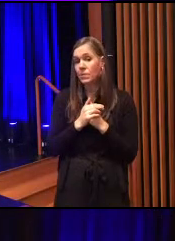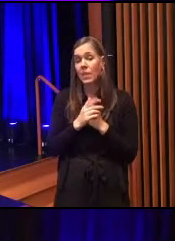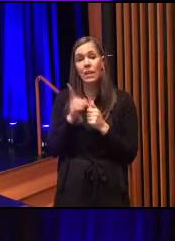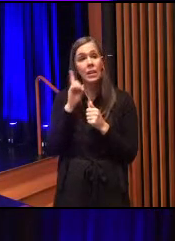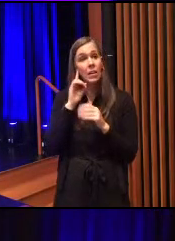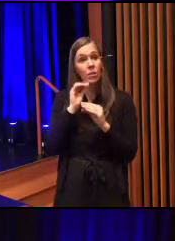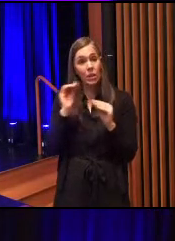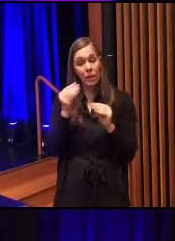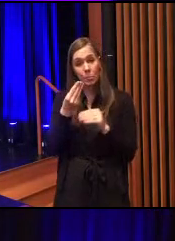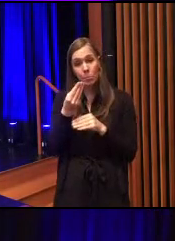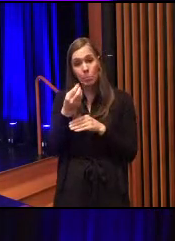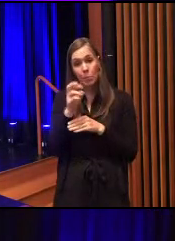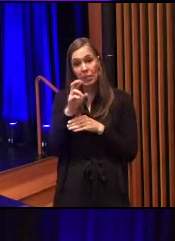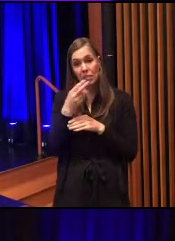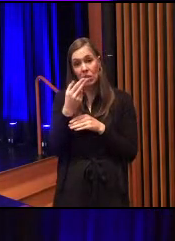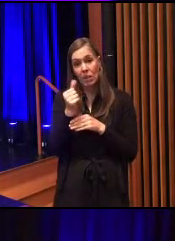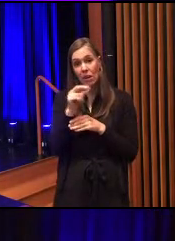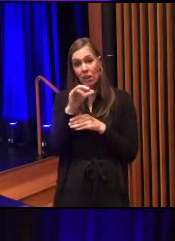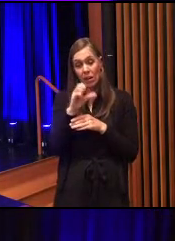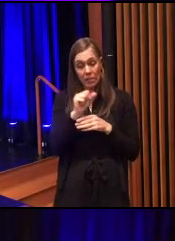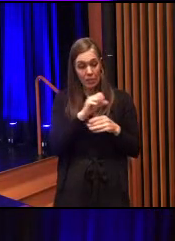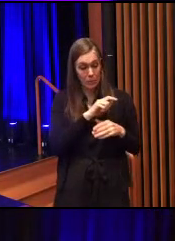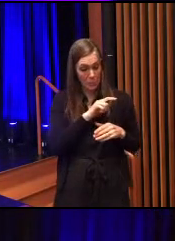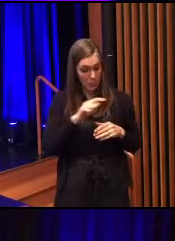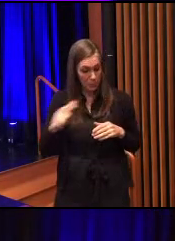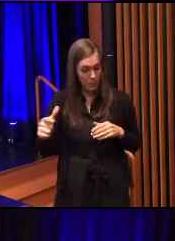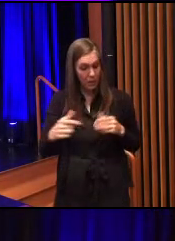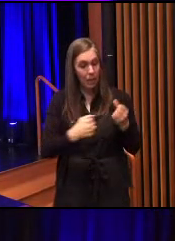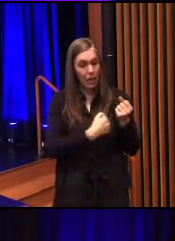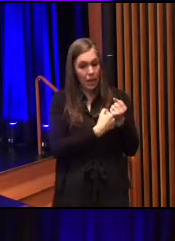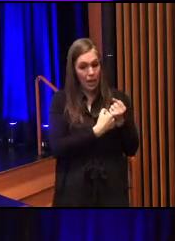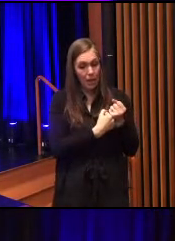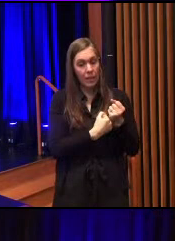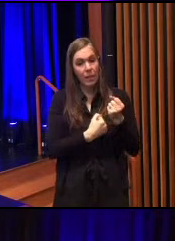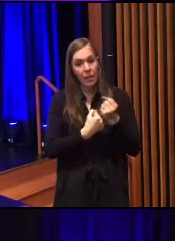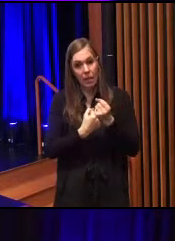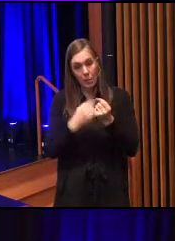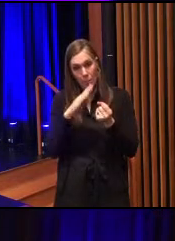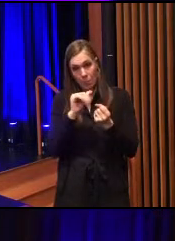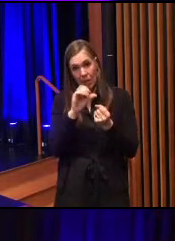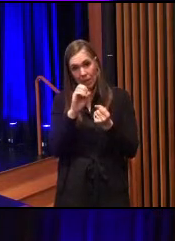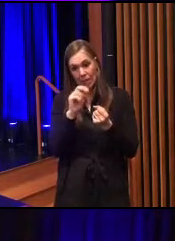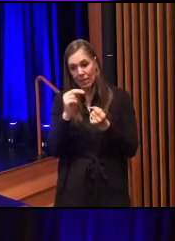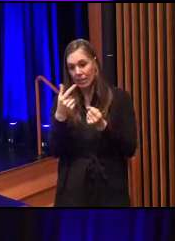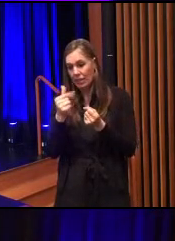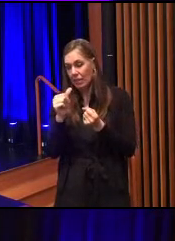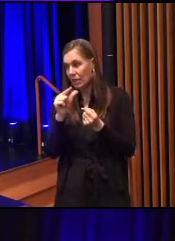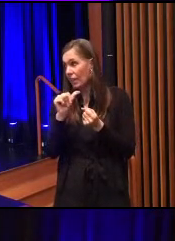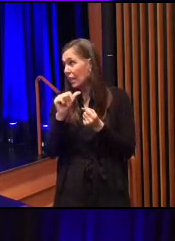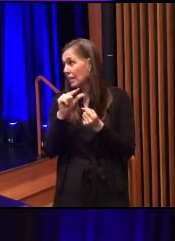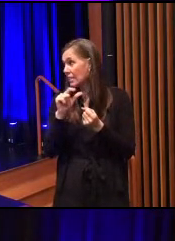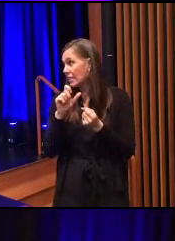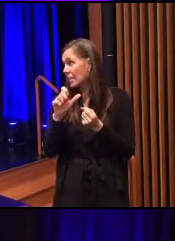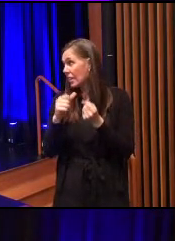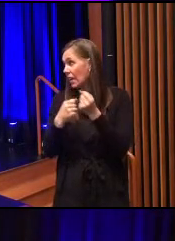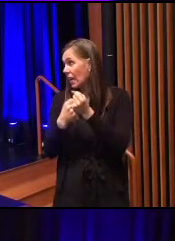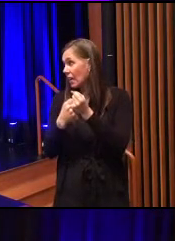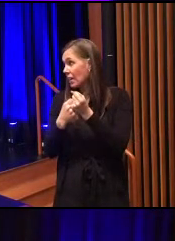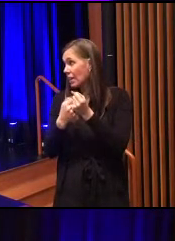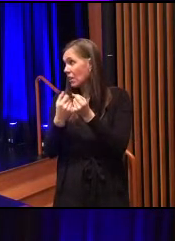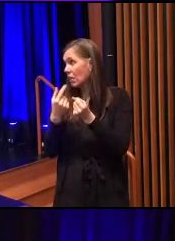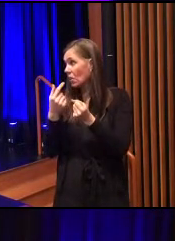Hearing none, Mr. Harris. Mr. Royo. Aye. Ms. Baker. Aye. Mr. Claxton. Aye. Ms. Craig.